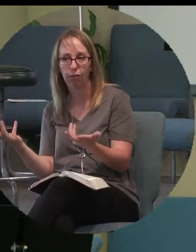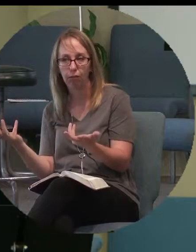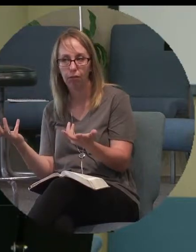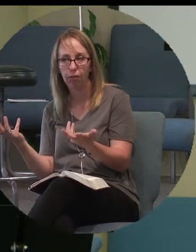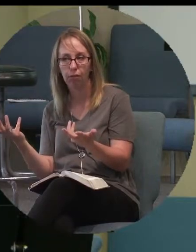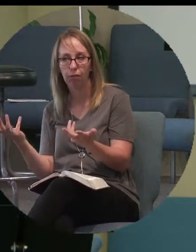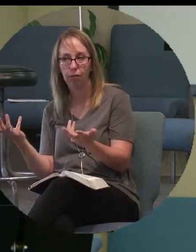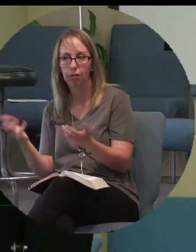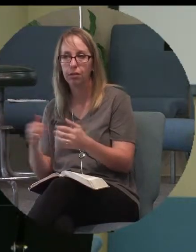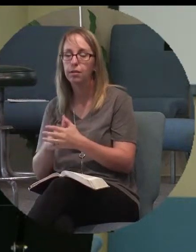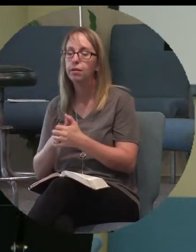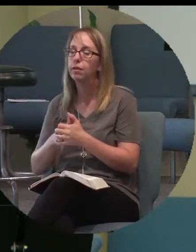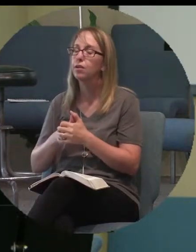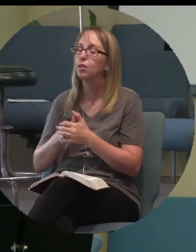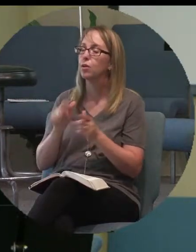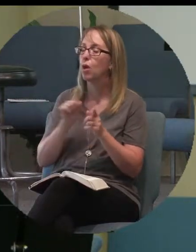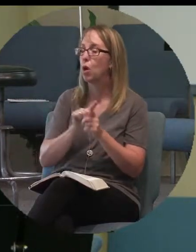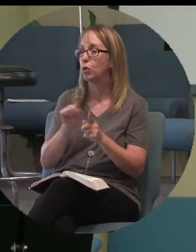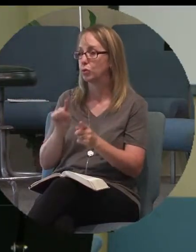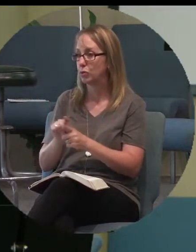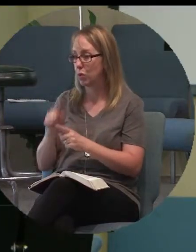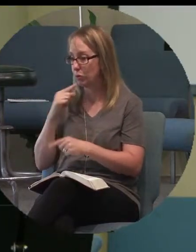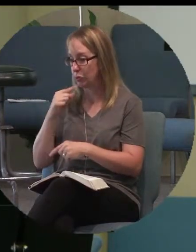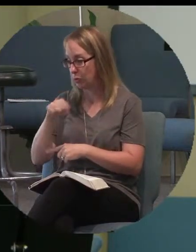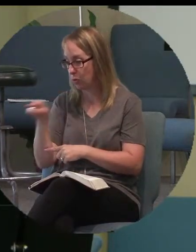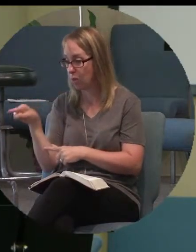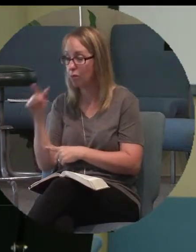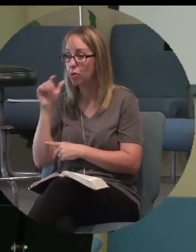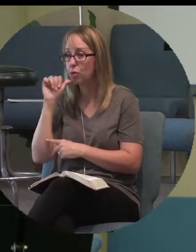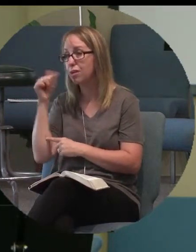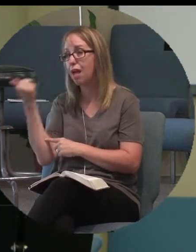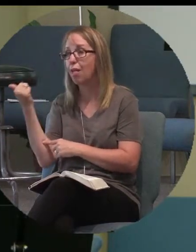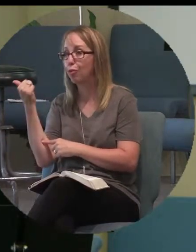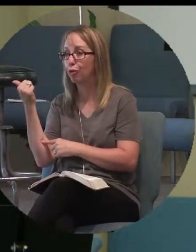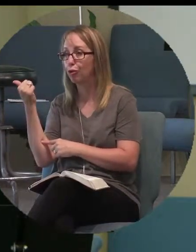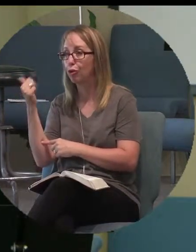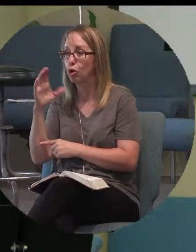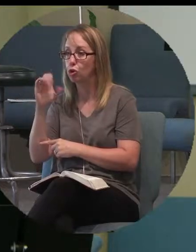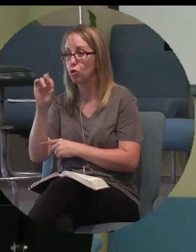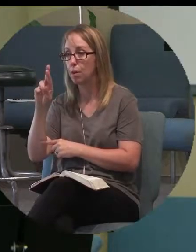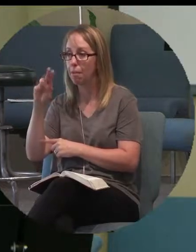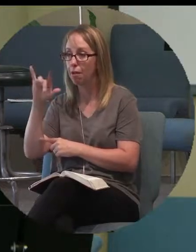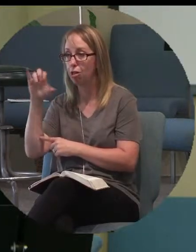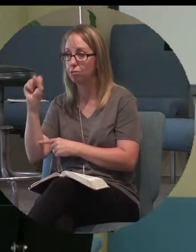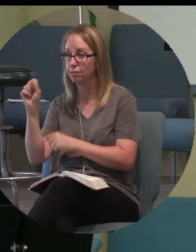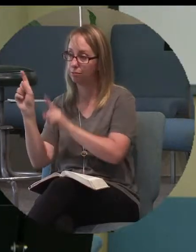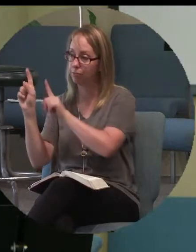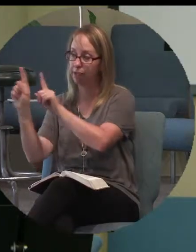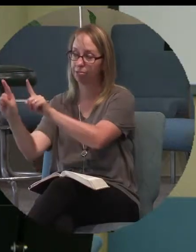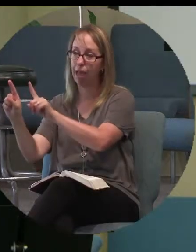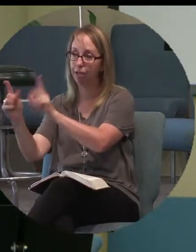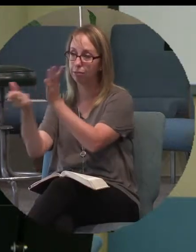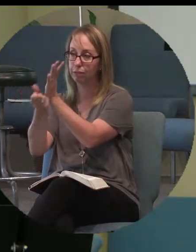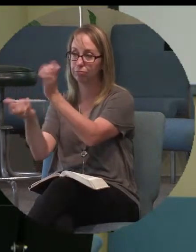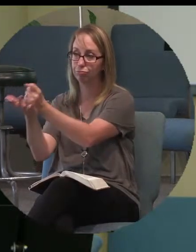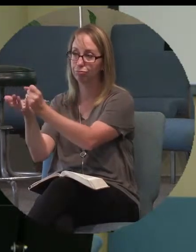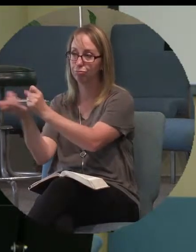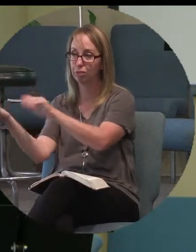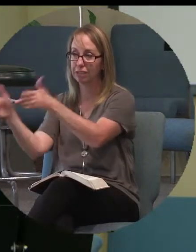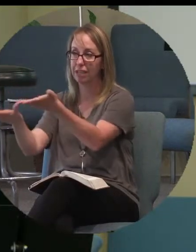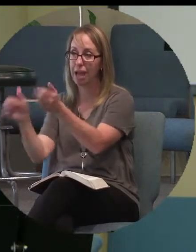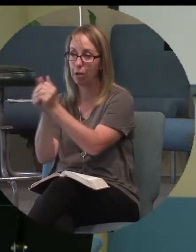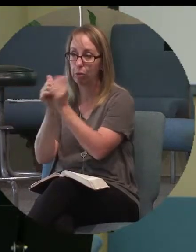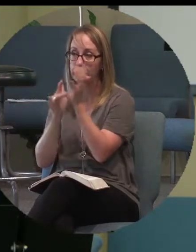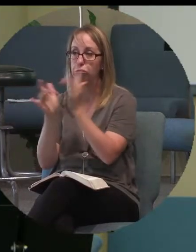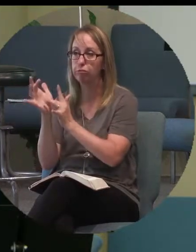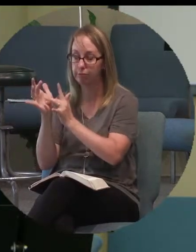To others who were criminals who were being led away to be put to death with Jesus. When